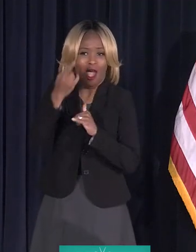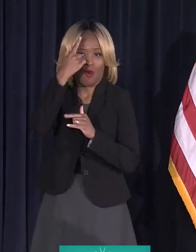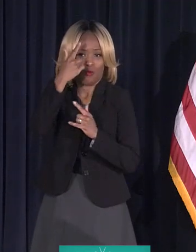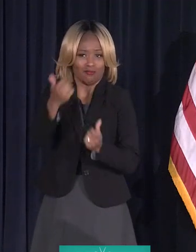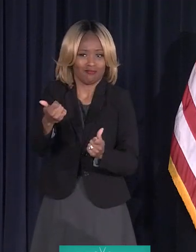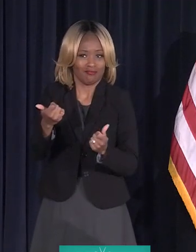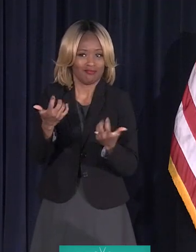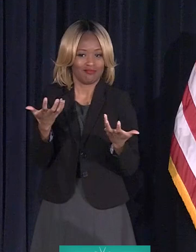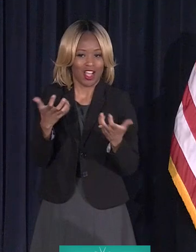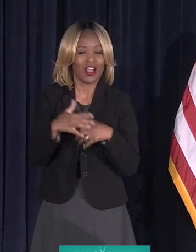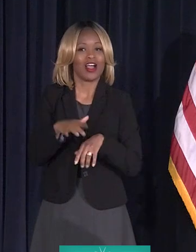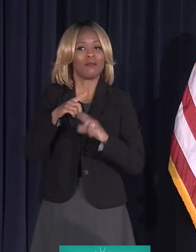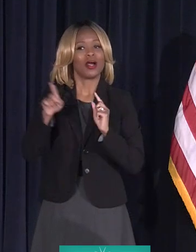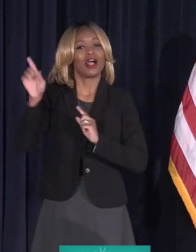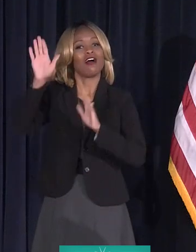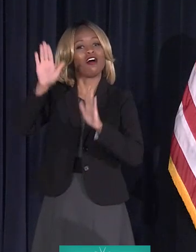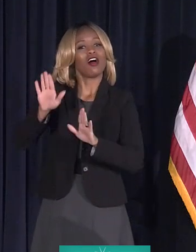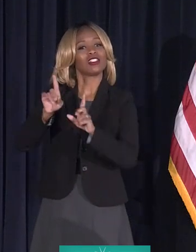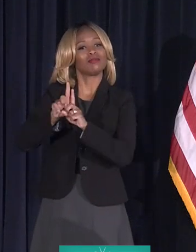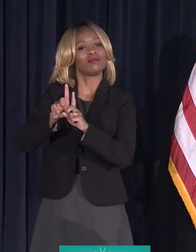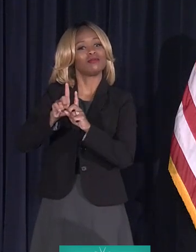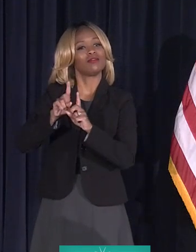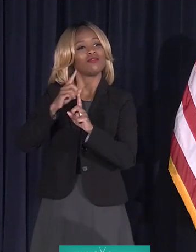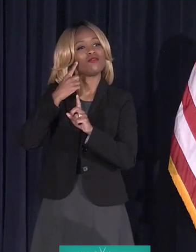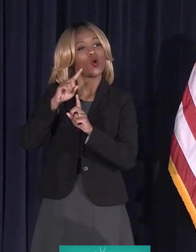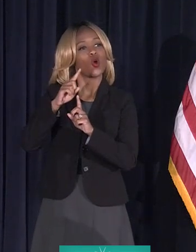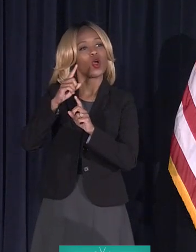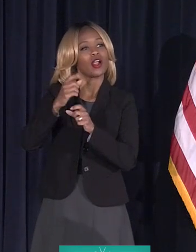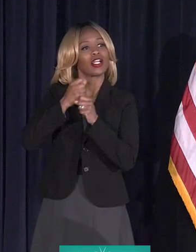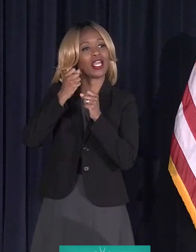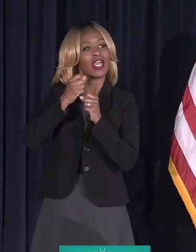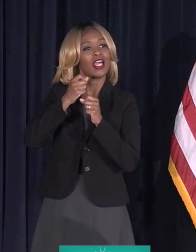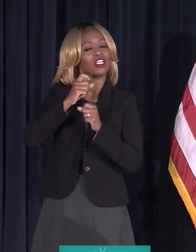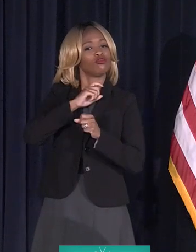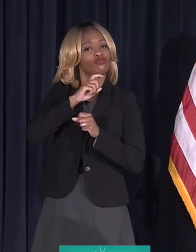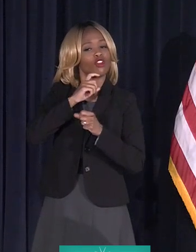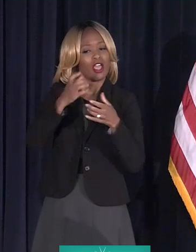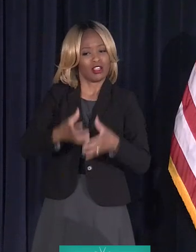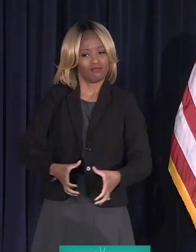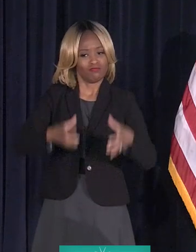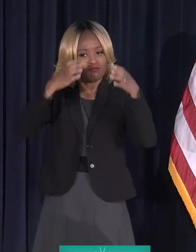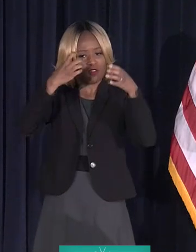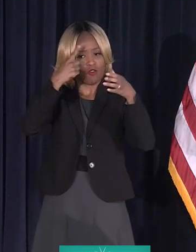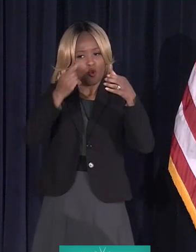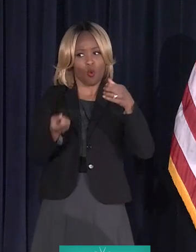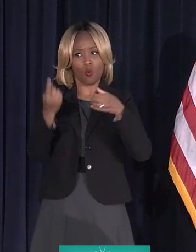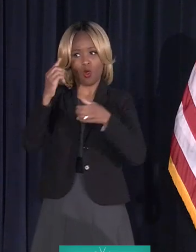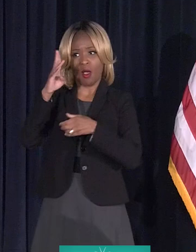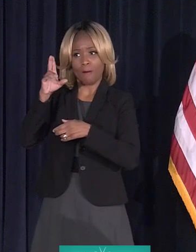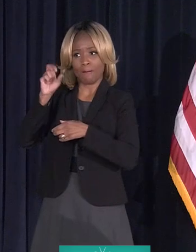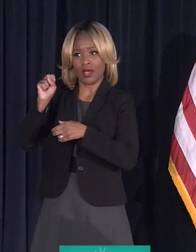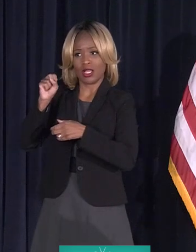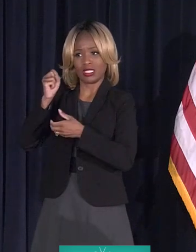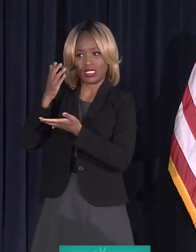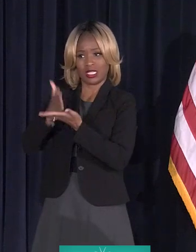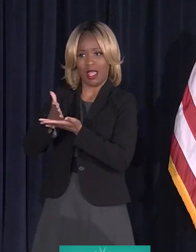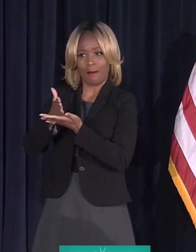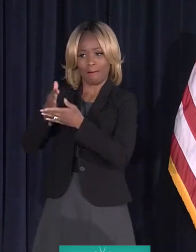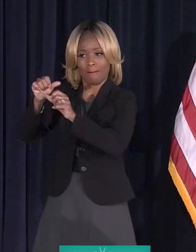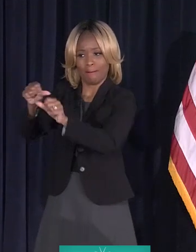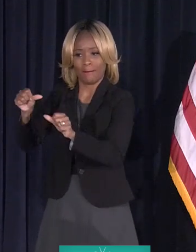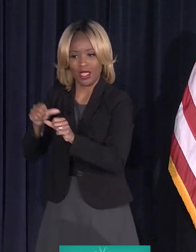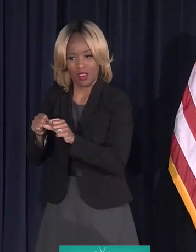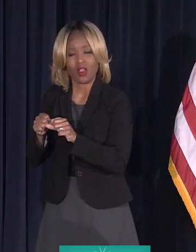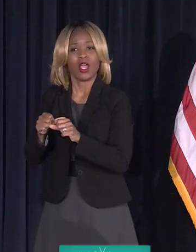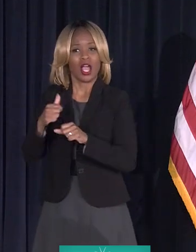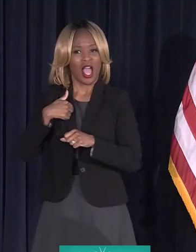Well, he was awesome as far as getting us a trash container for one of our bus stop areas. Oh, good. I talked to him.